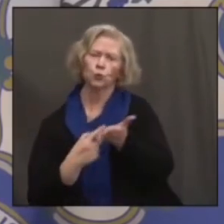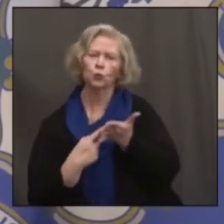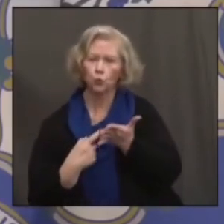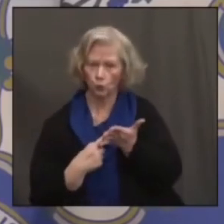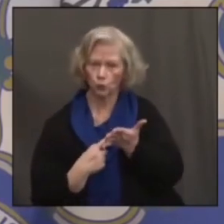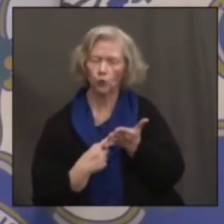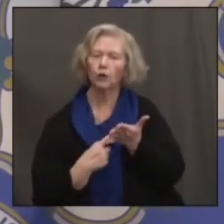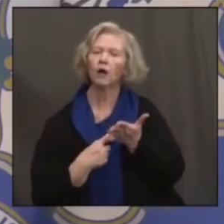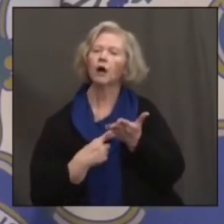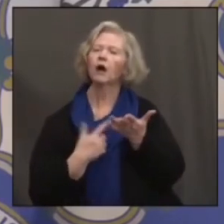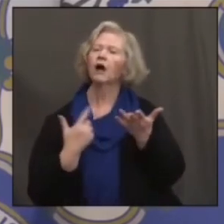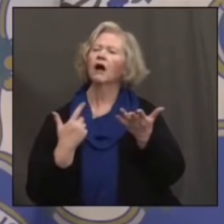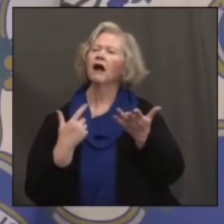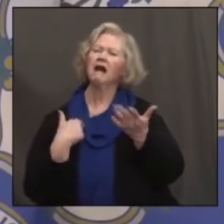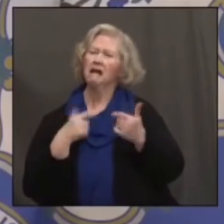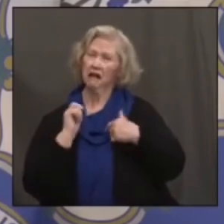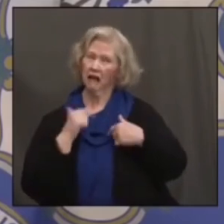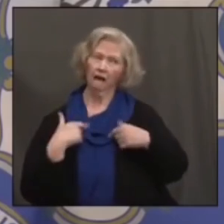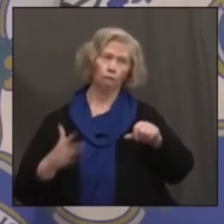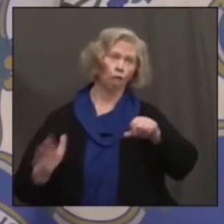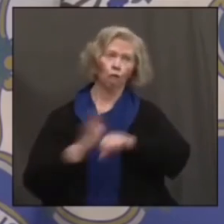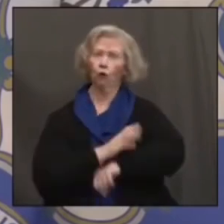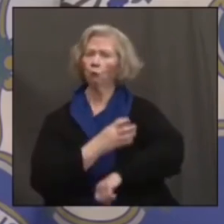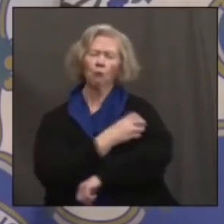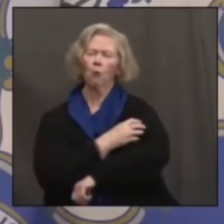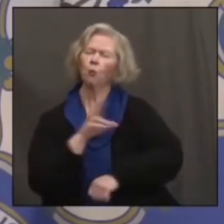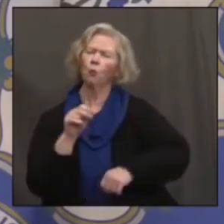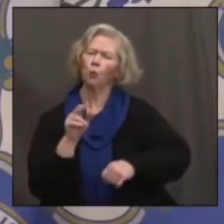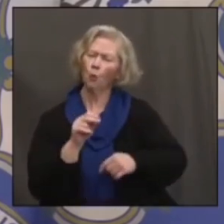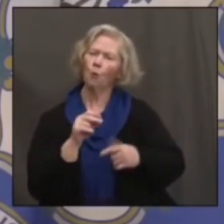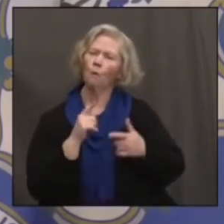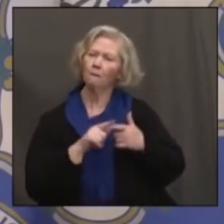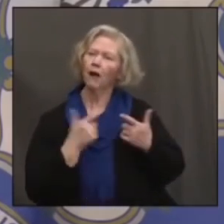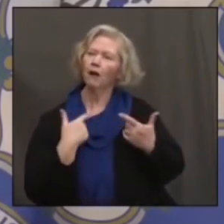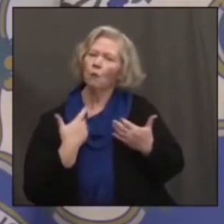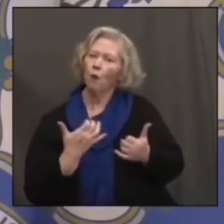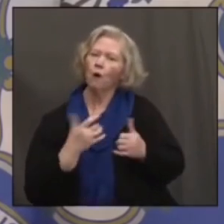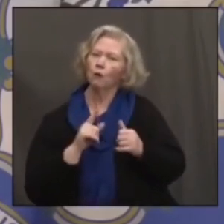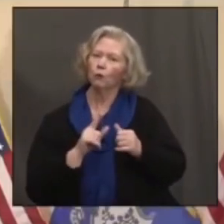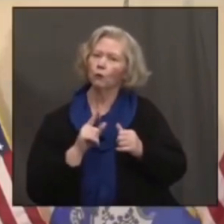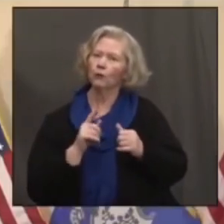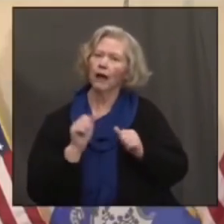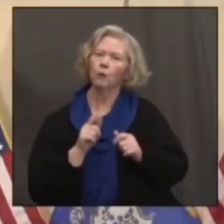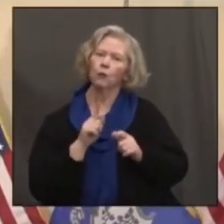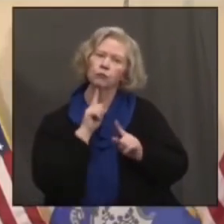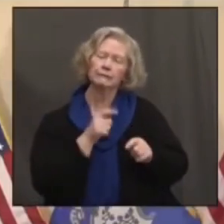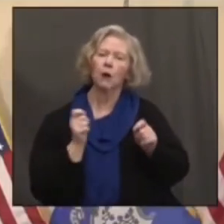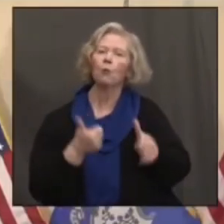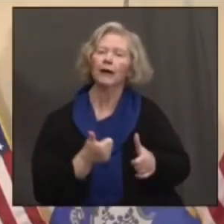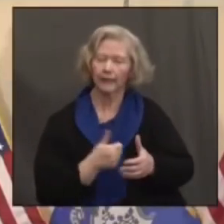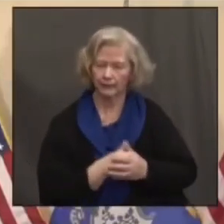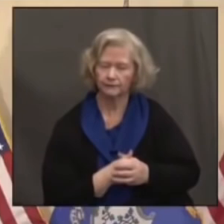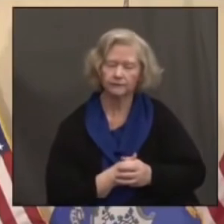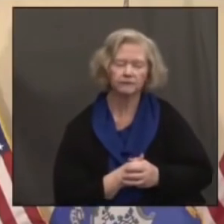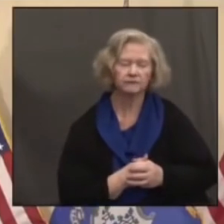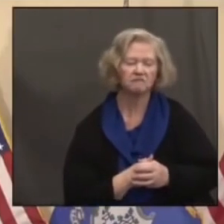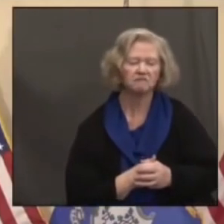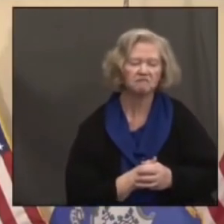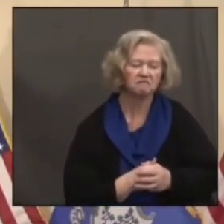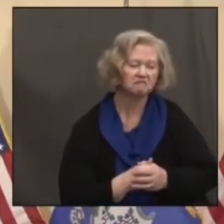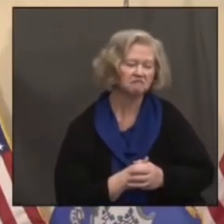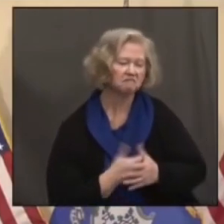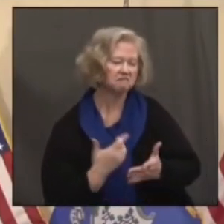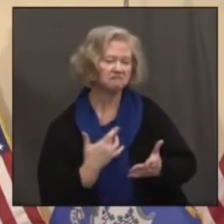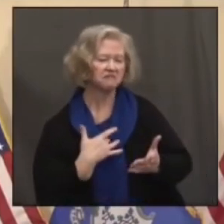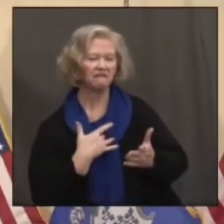as it was before, but still give us some of that maneuverability so we can keep you safe. Any idea of like how long